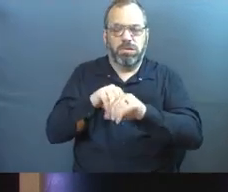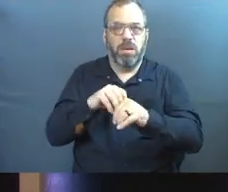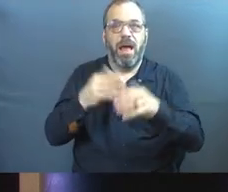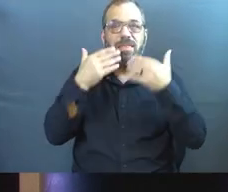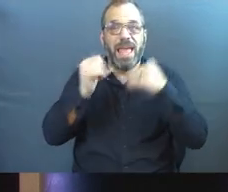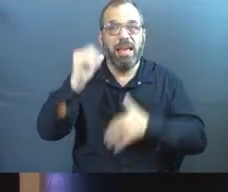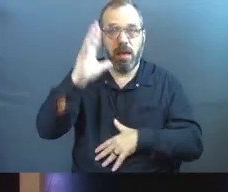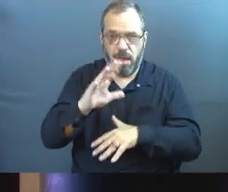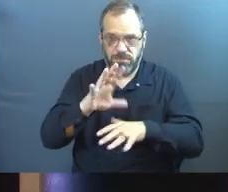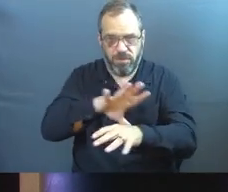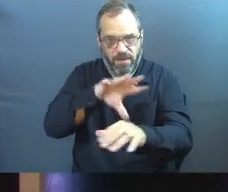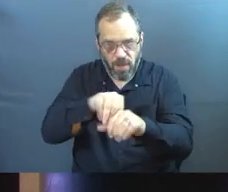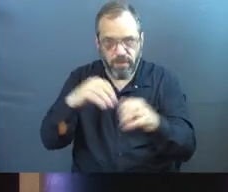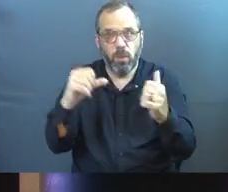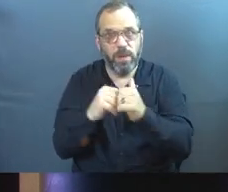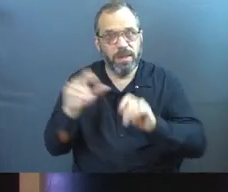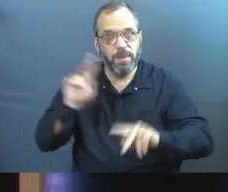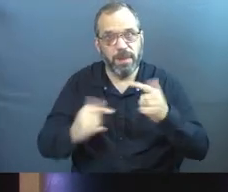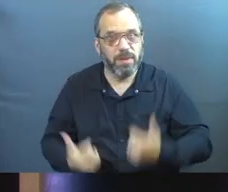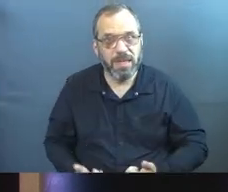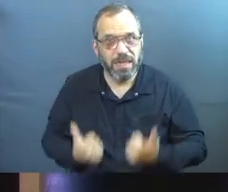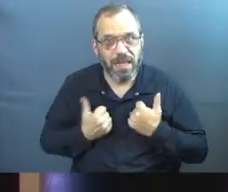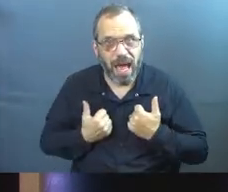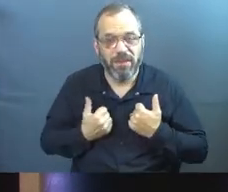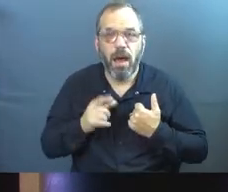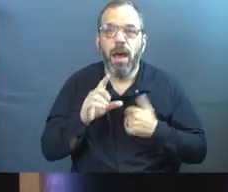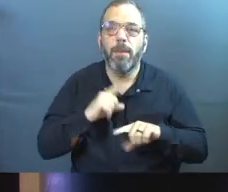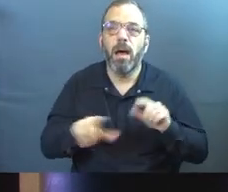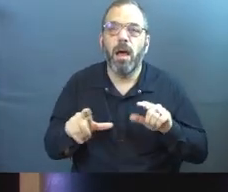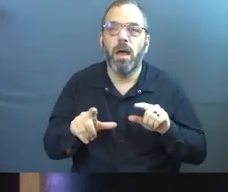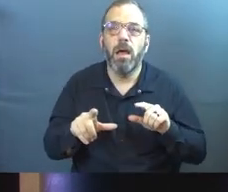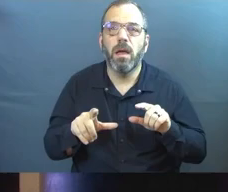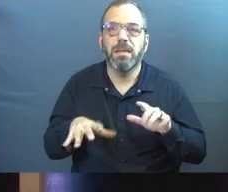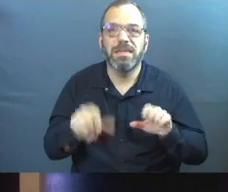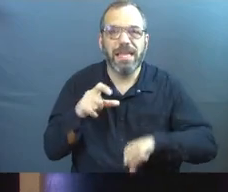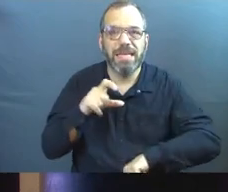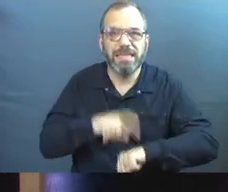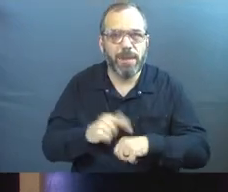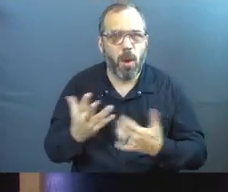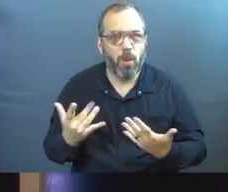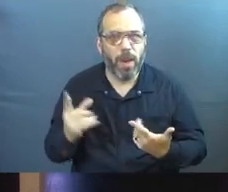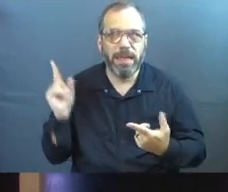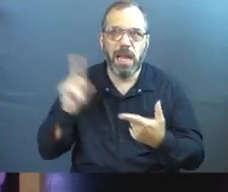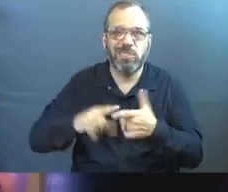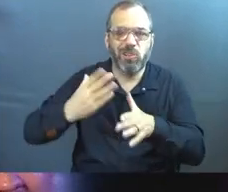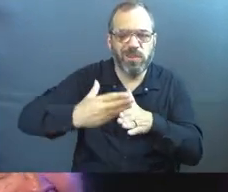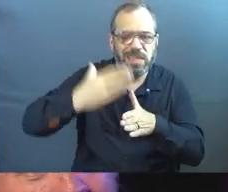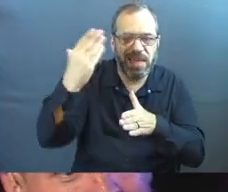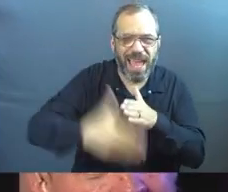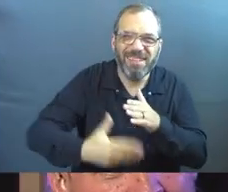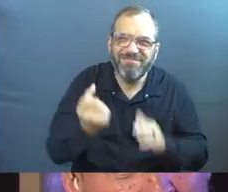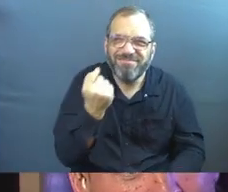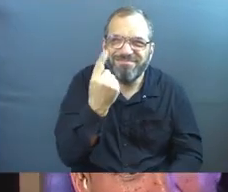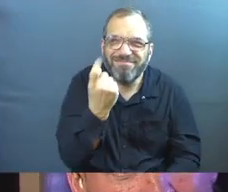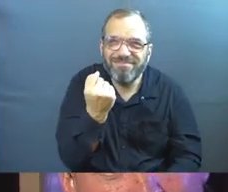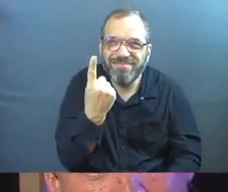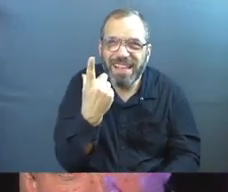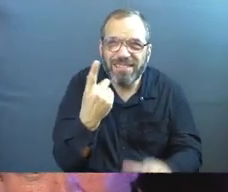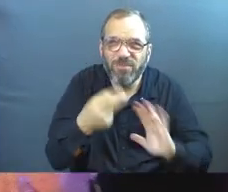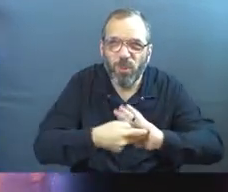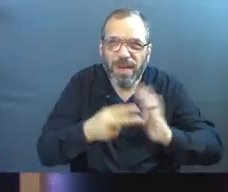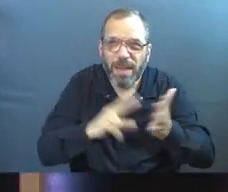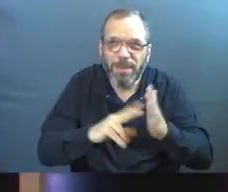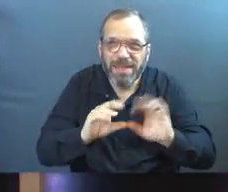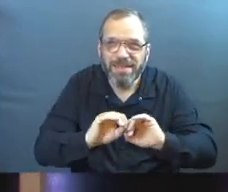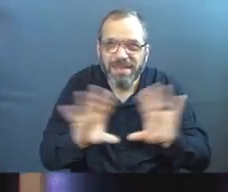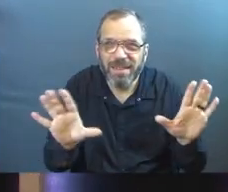God I'm tangled. But take your time. Let's wait until the end. Do you see what God is doing with us?